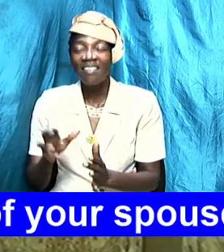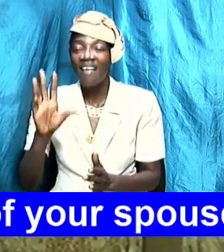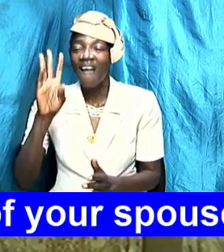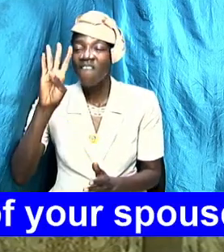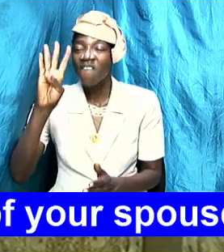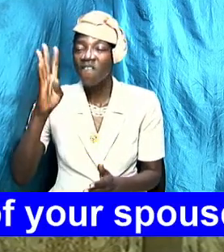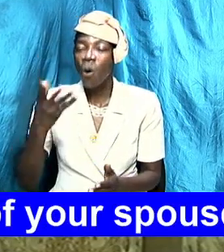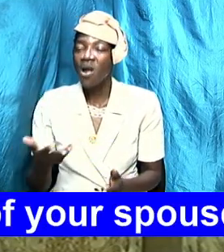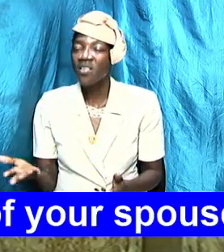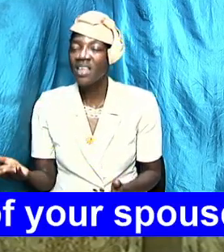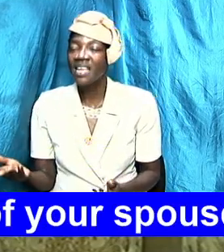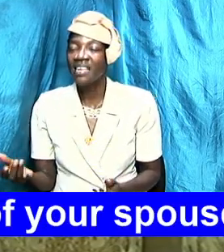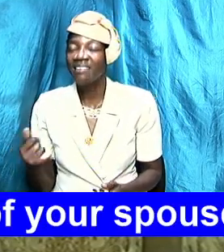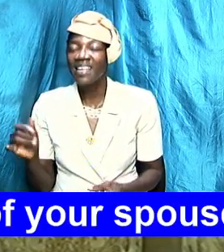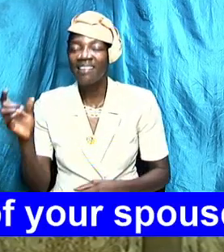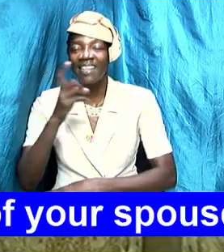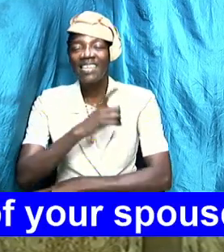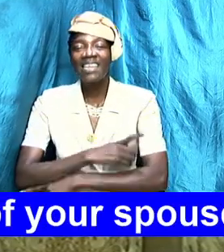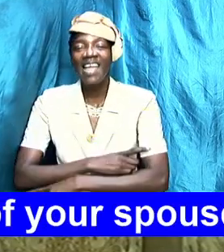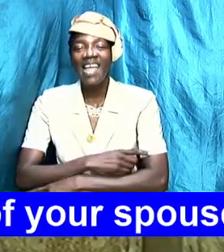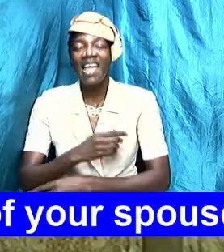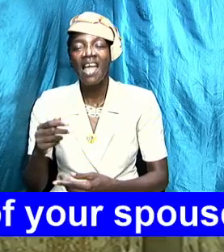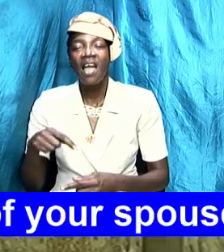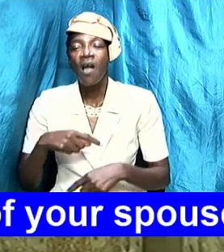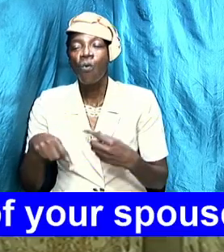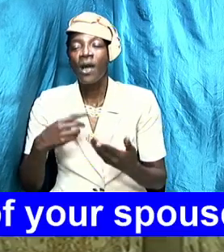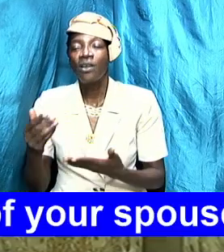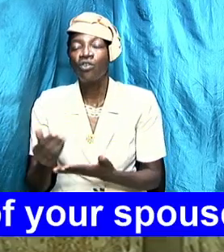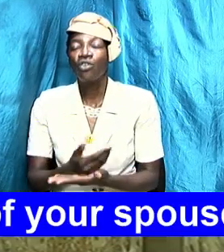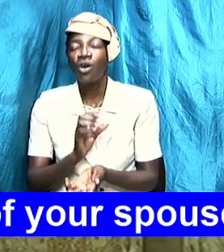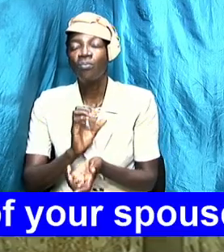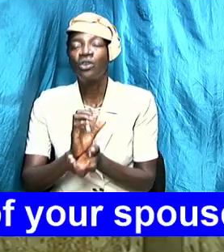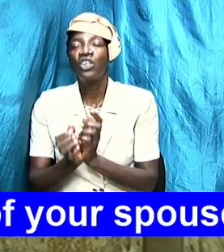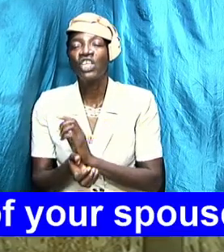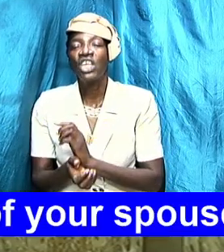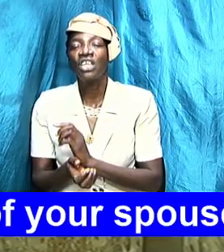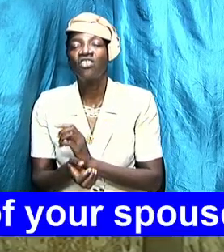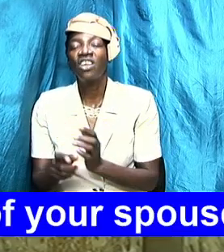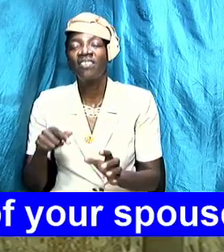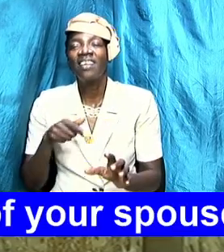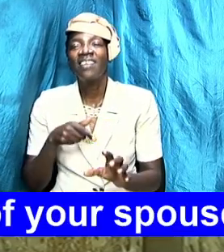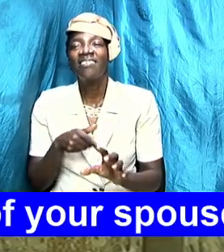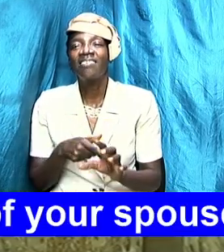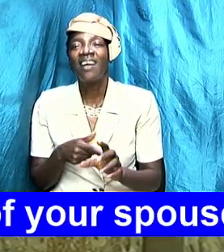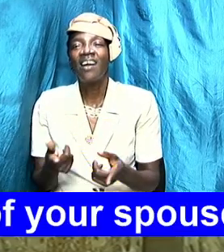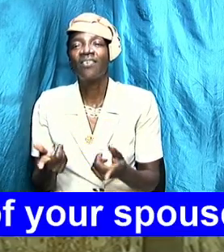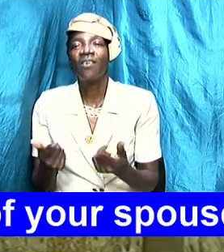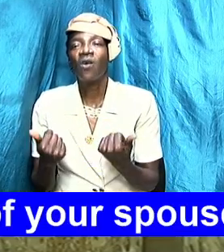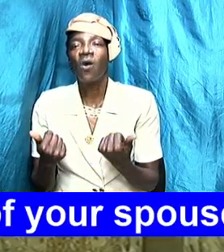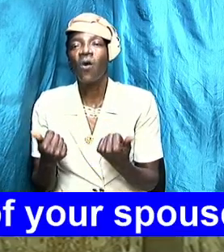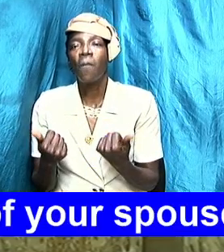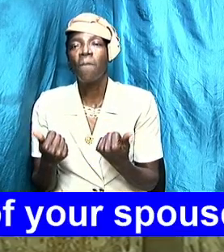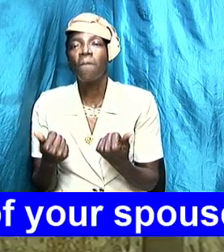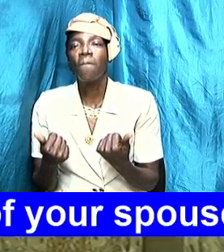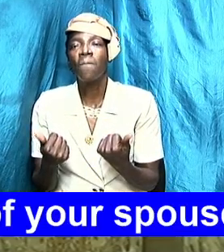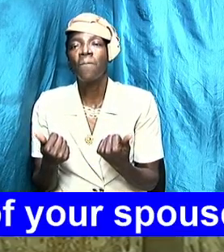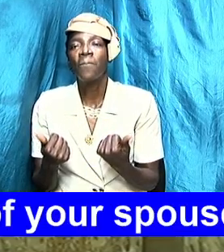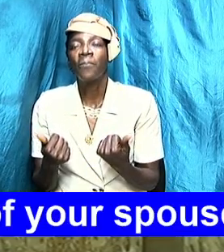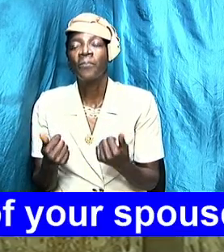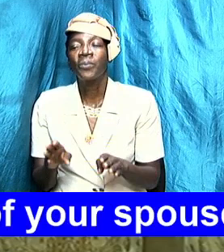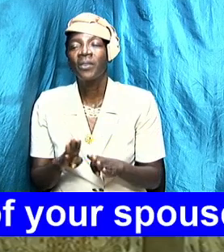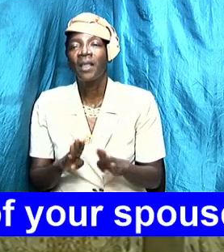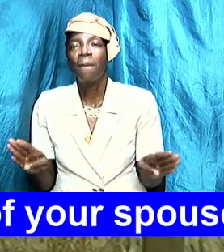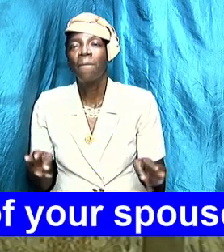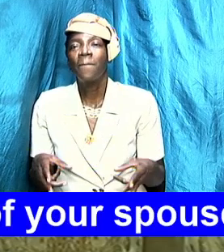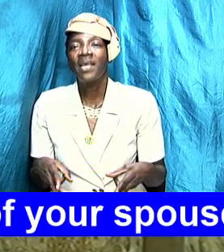is the day when certain changes start to come in a big